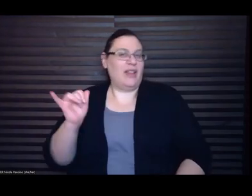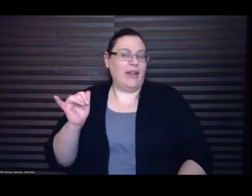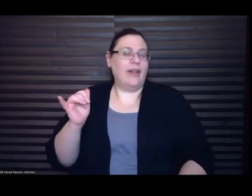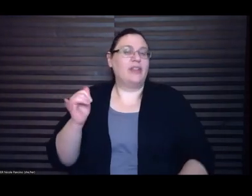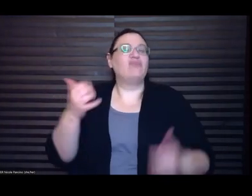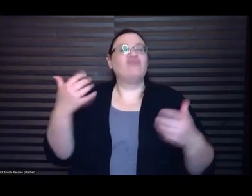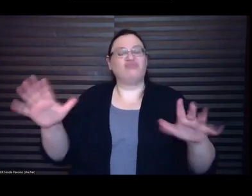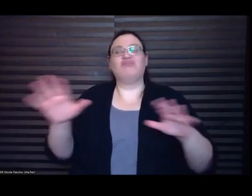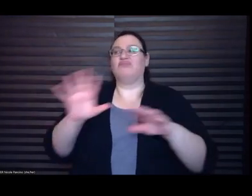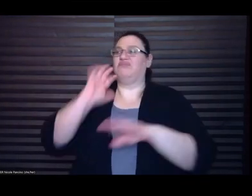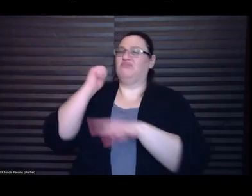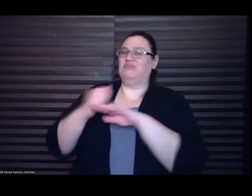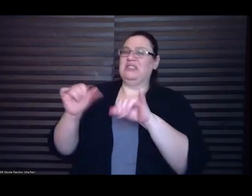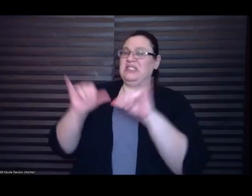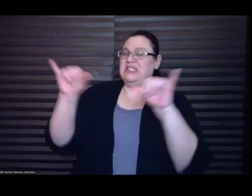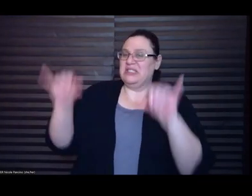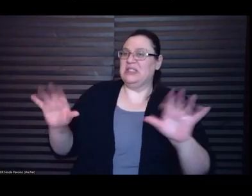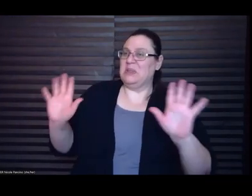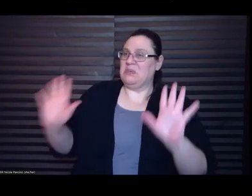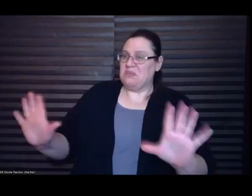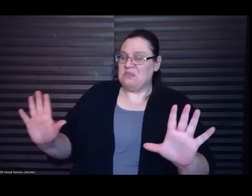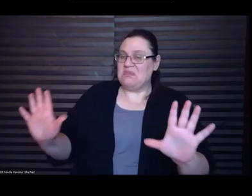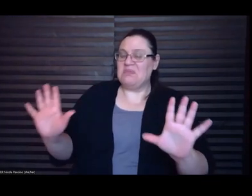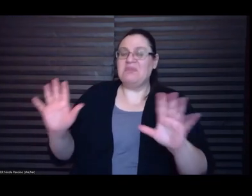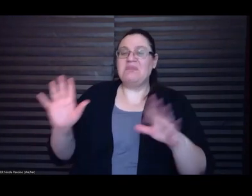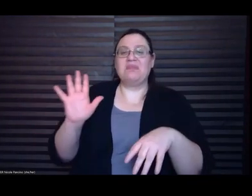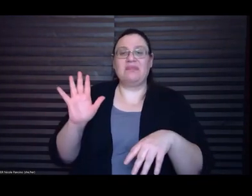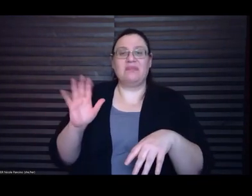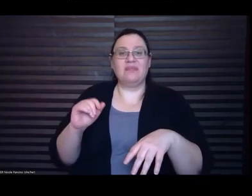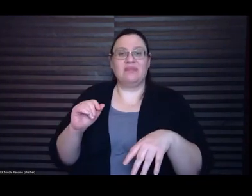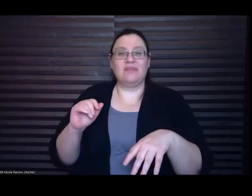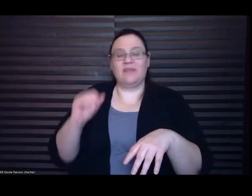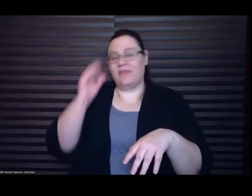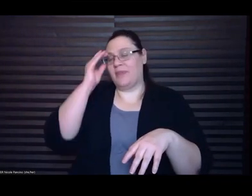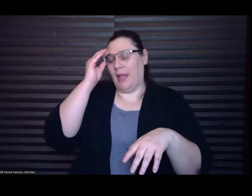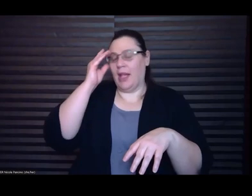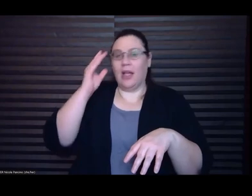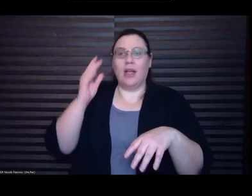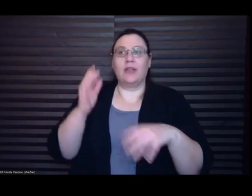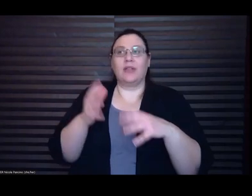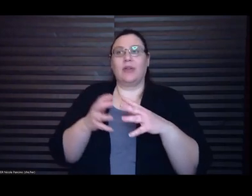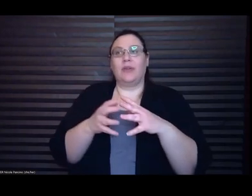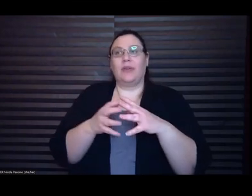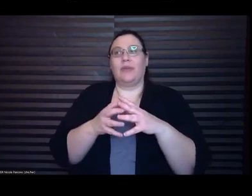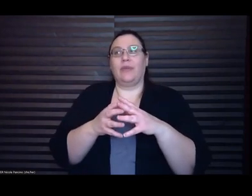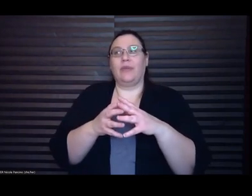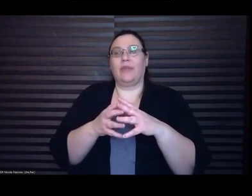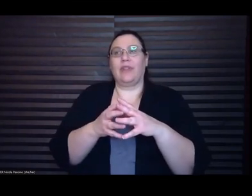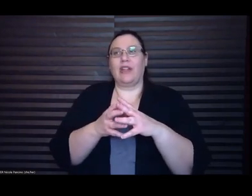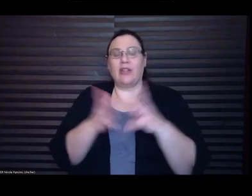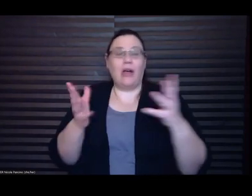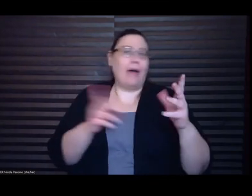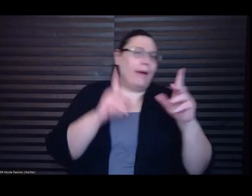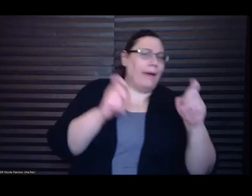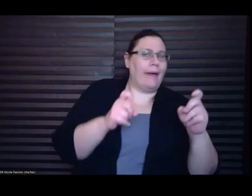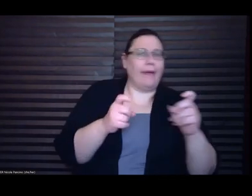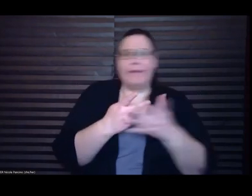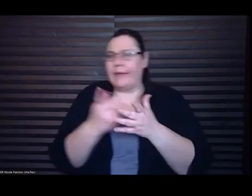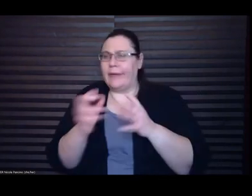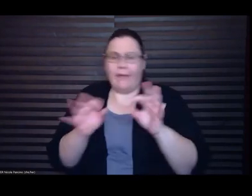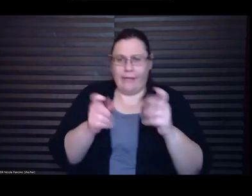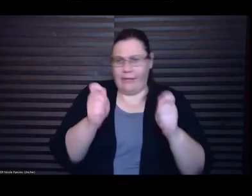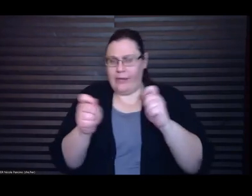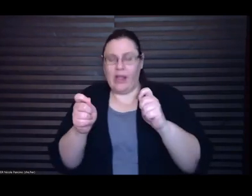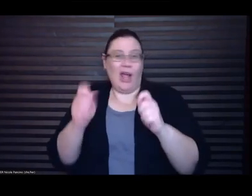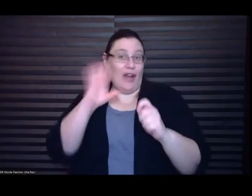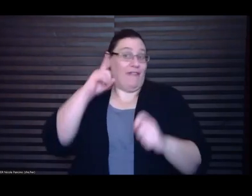so there is a lot of of trial and error I know just for me because it was my team debut I was extremely